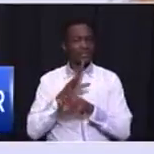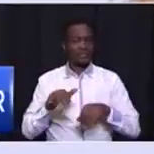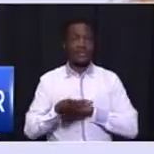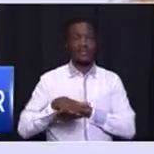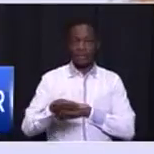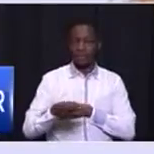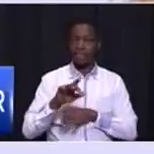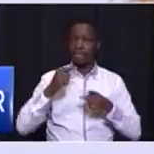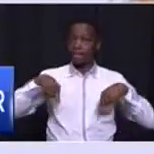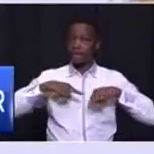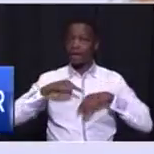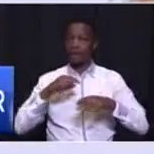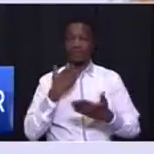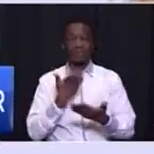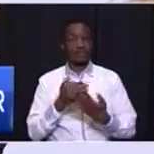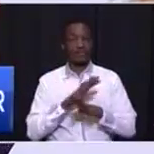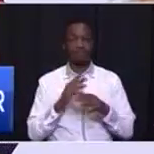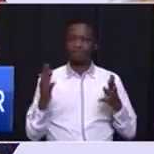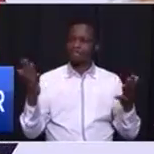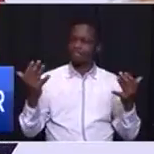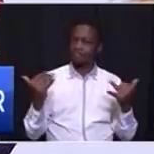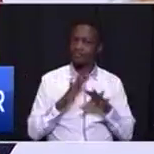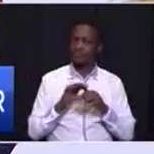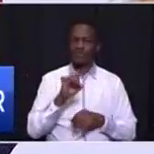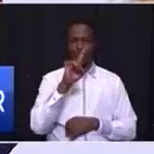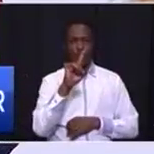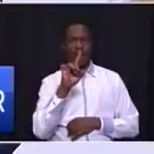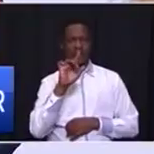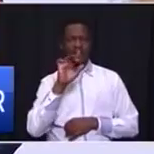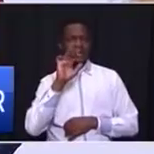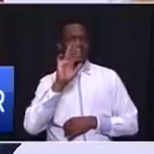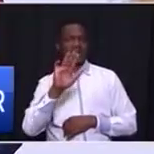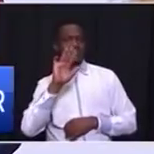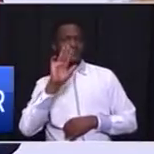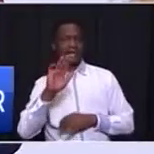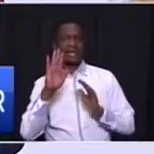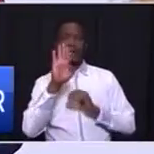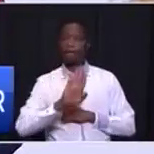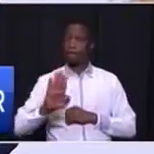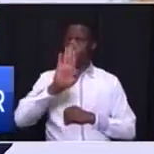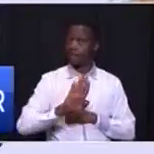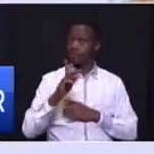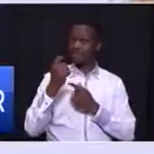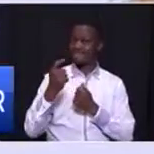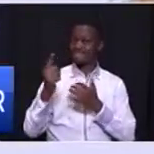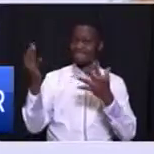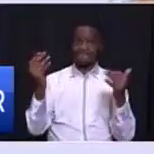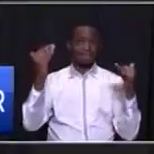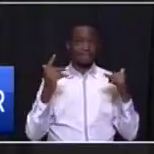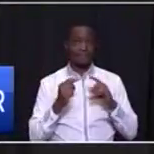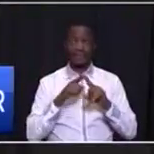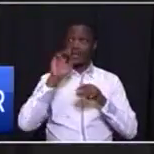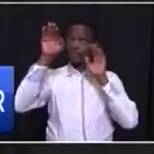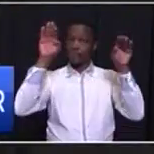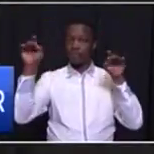Our economy attracted R$199 billion in foreign direct investment and